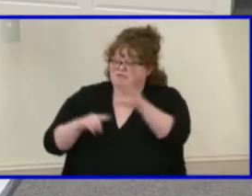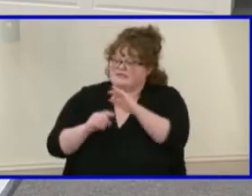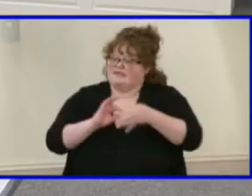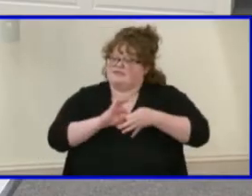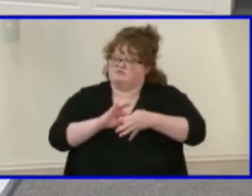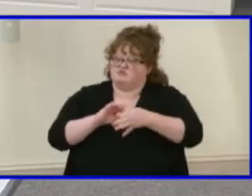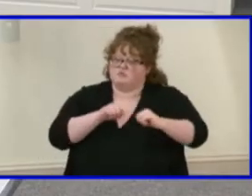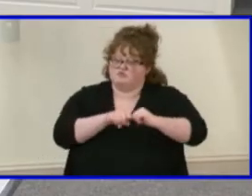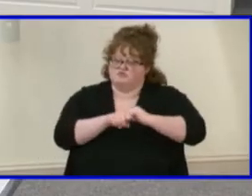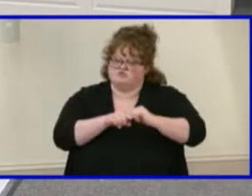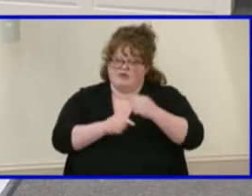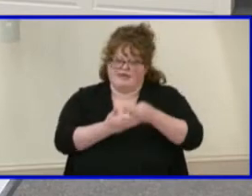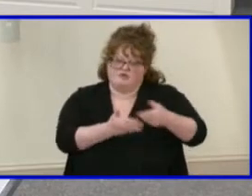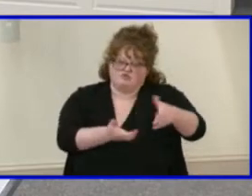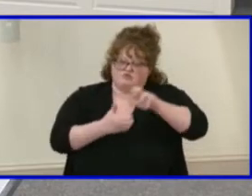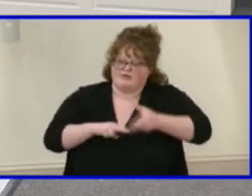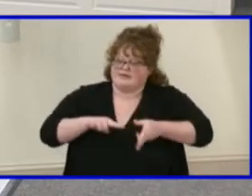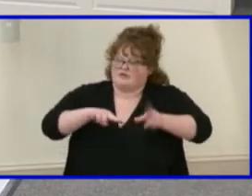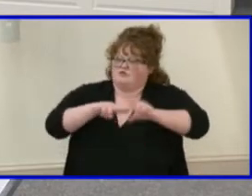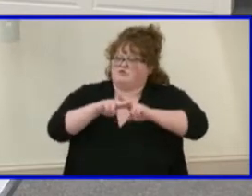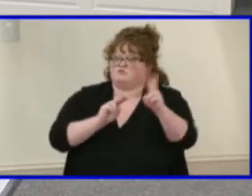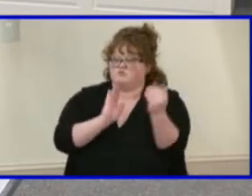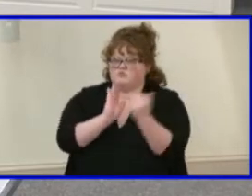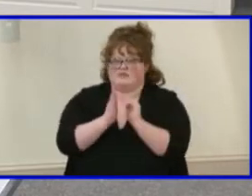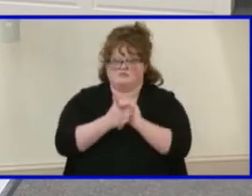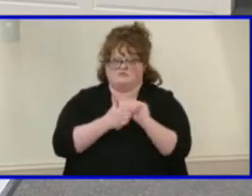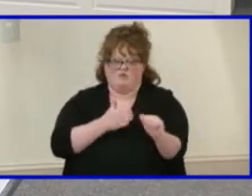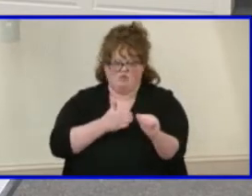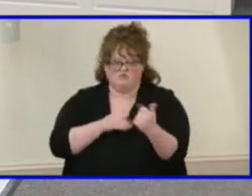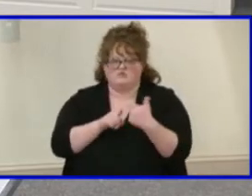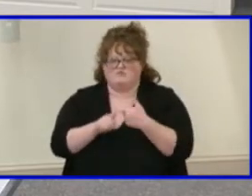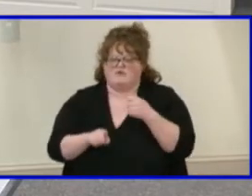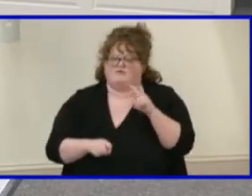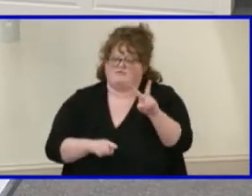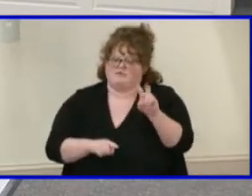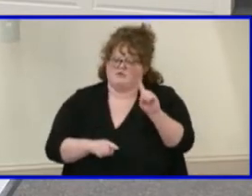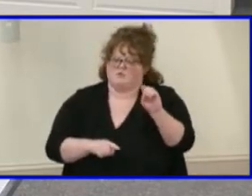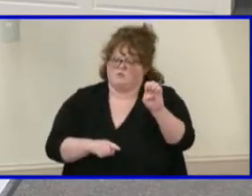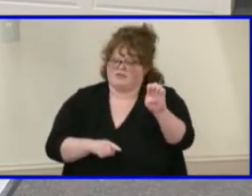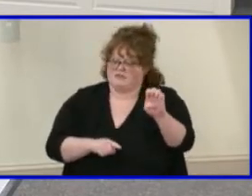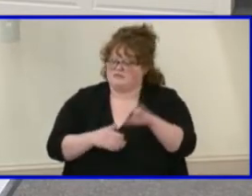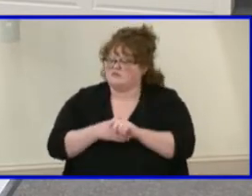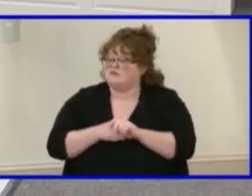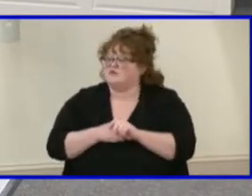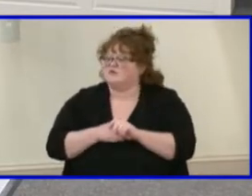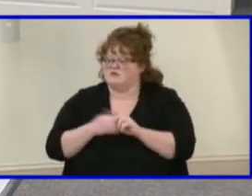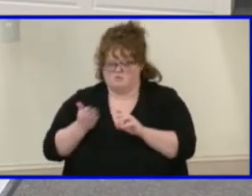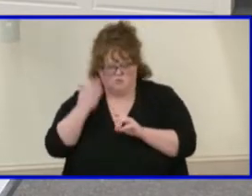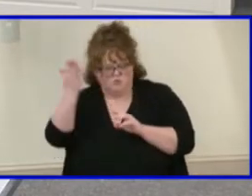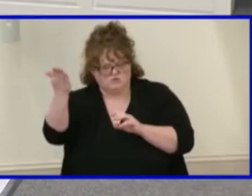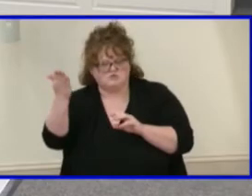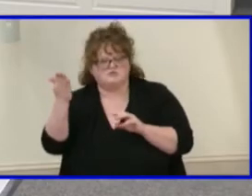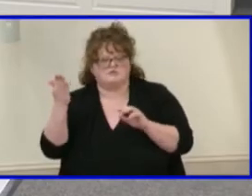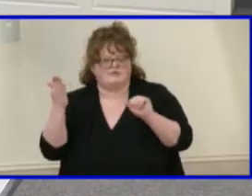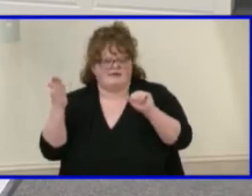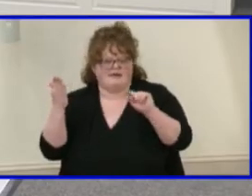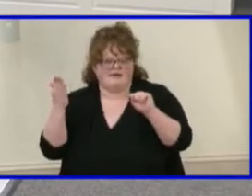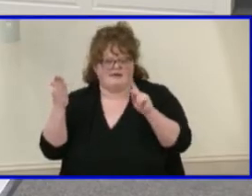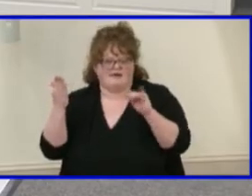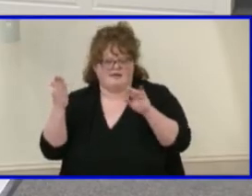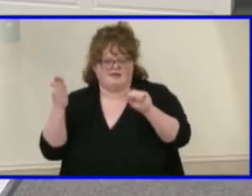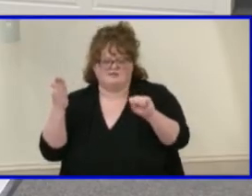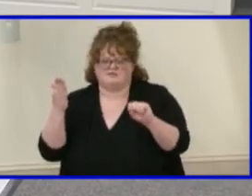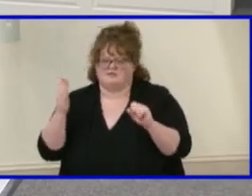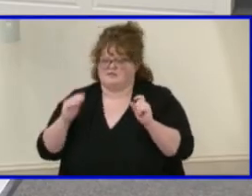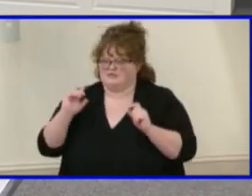training grant increase of $2,000 from the Virginia Department of Education? So moved. Moved by Mrs. Atkins. Is there a second?